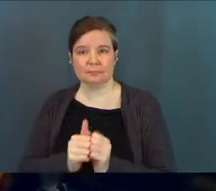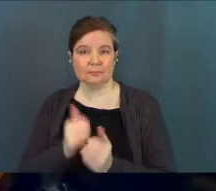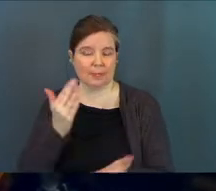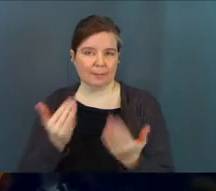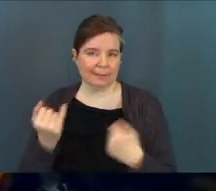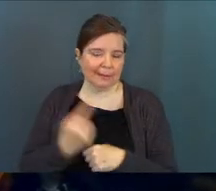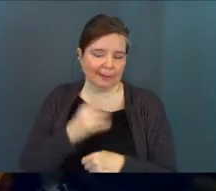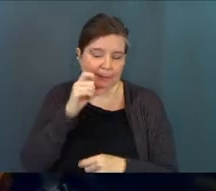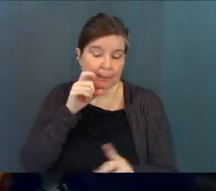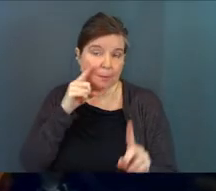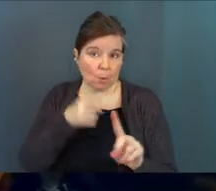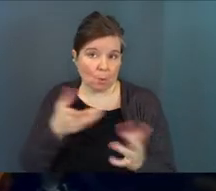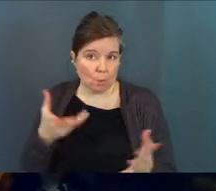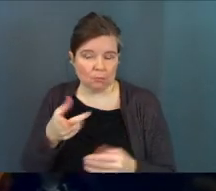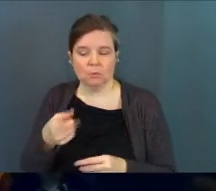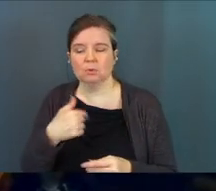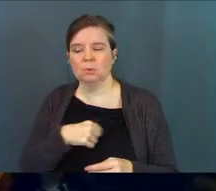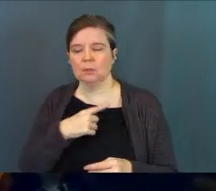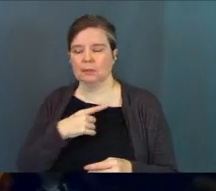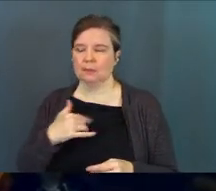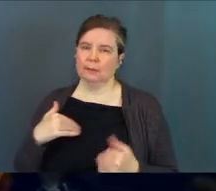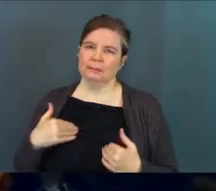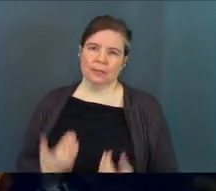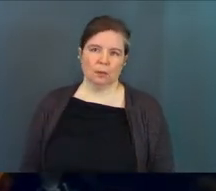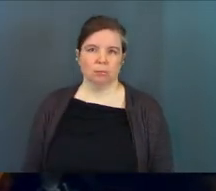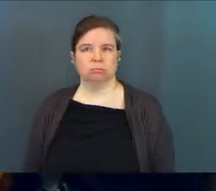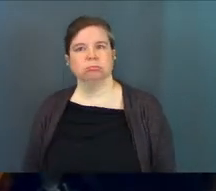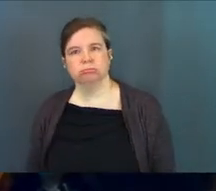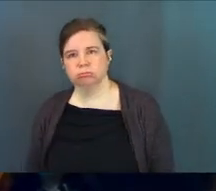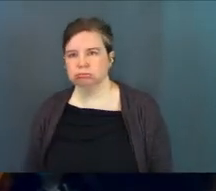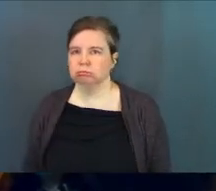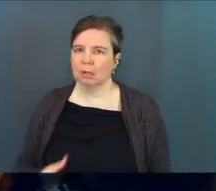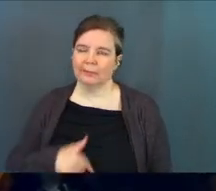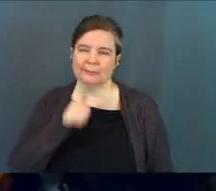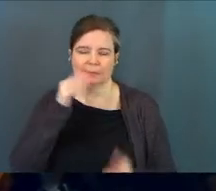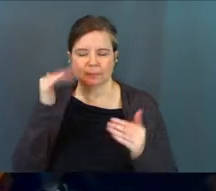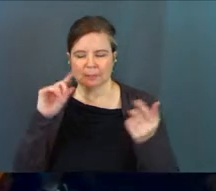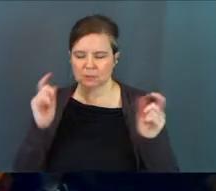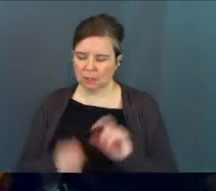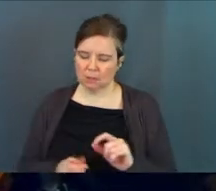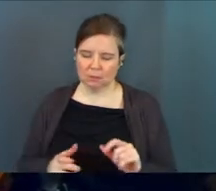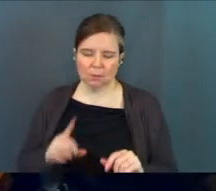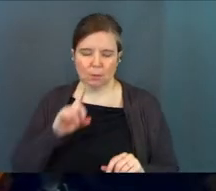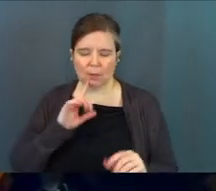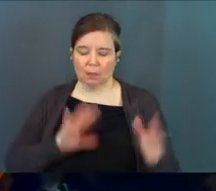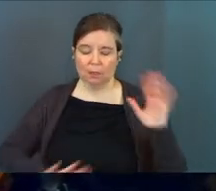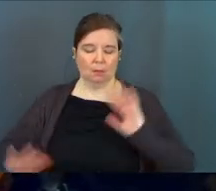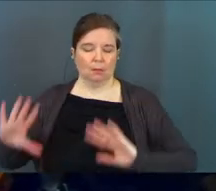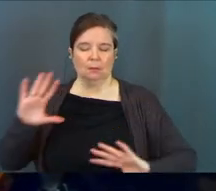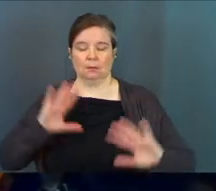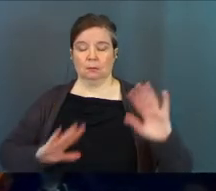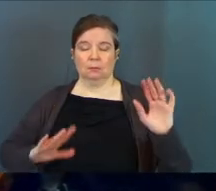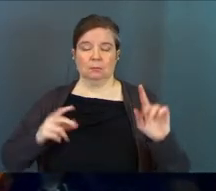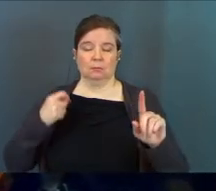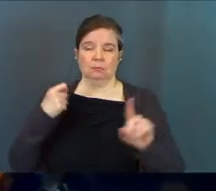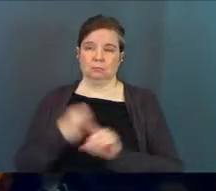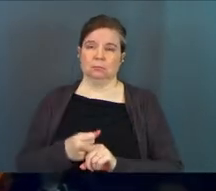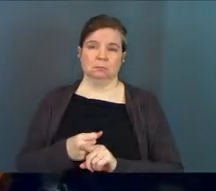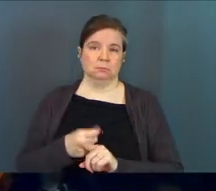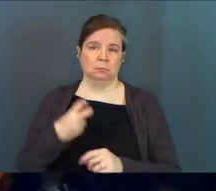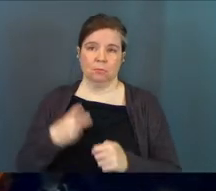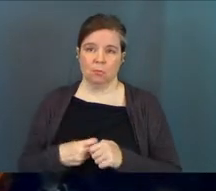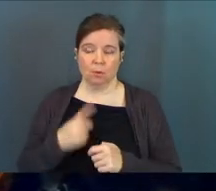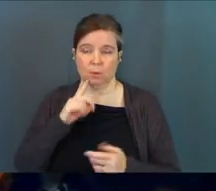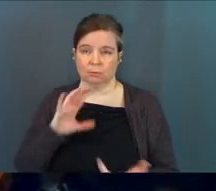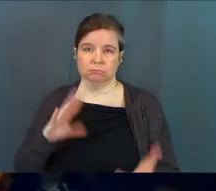And maybe today, I guess my point is, you're in a spot where you're like, hey, I'm tired. And this unexpected change really, really hit me hard this time. It really